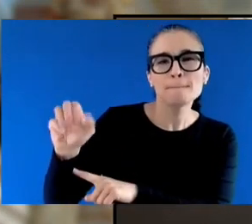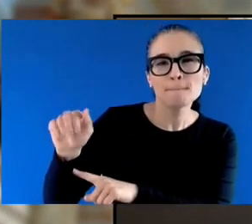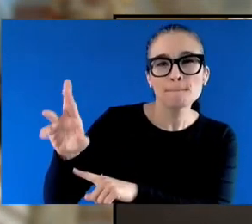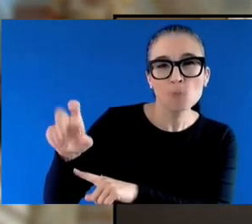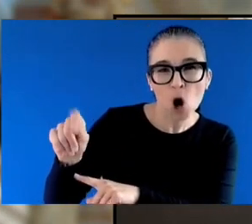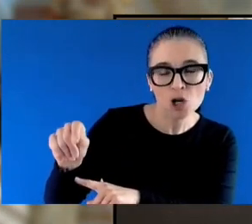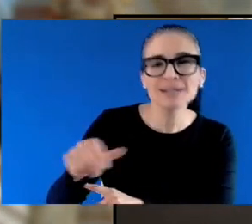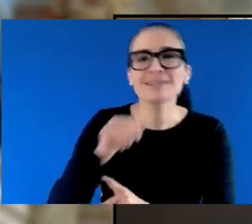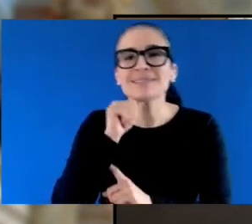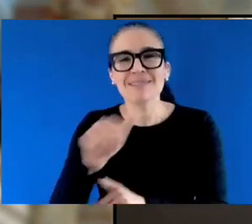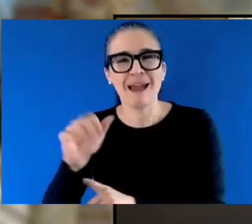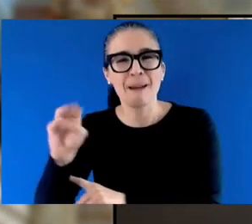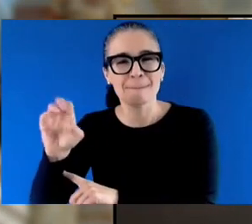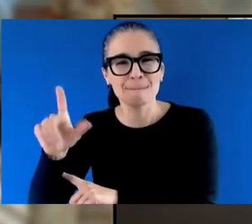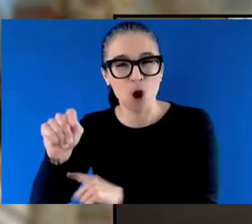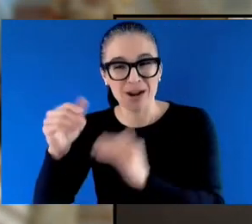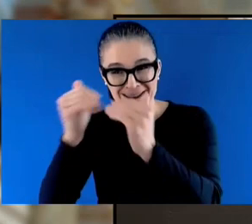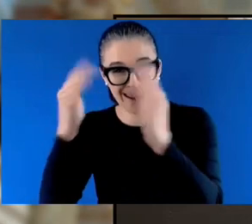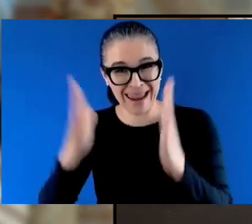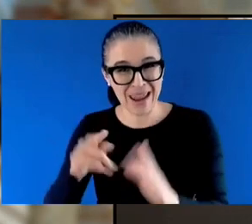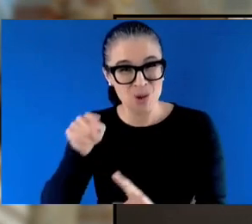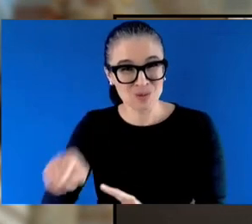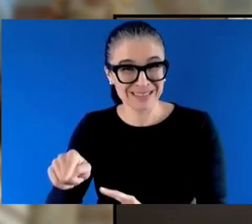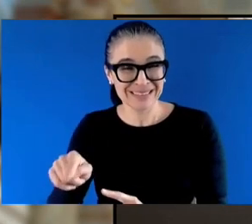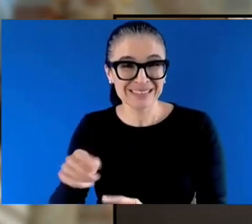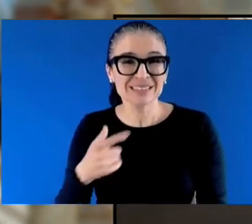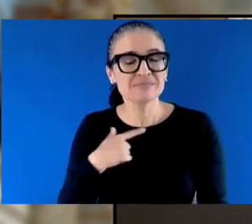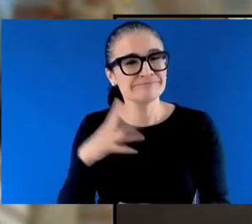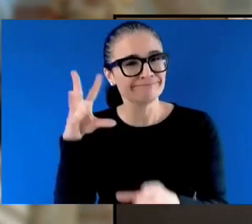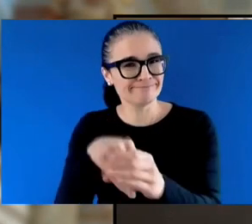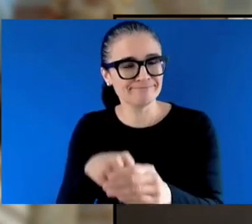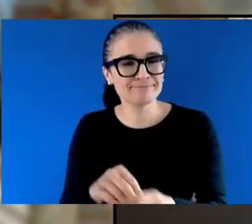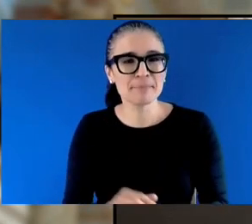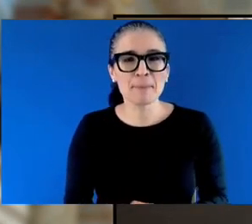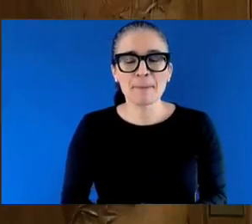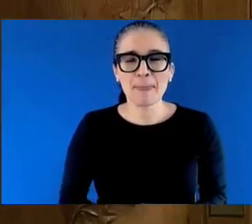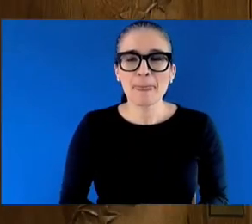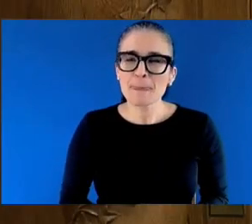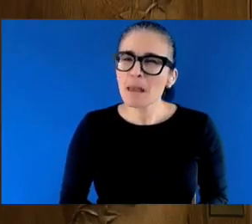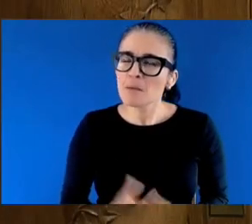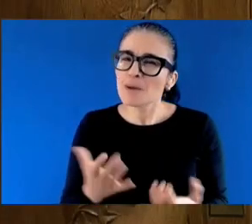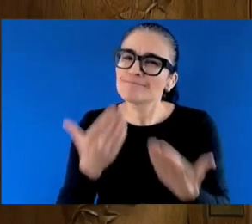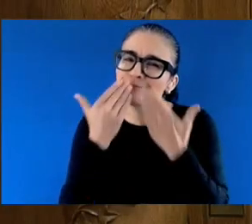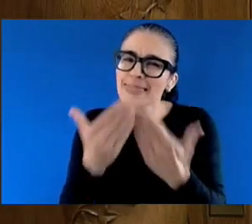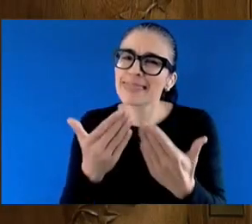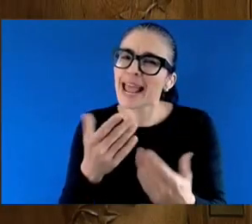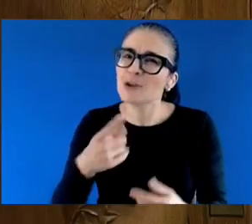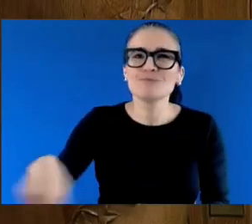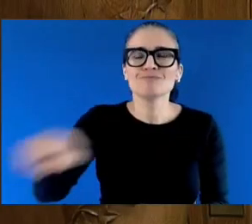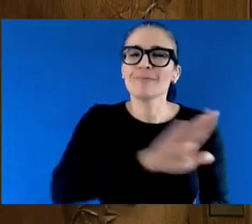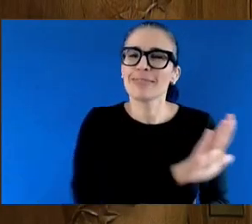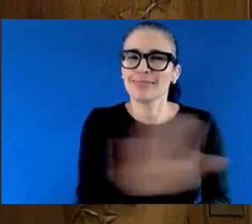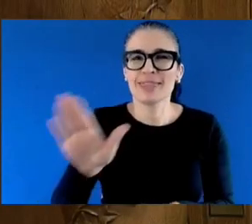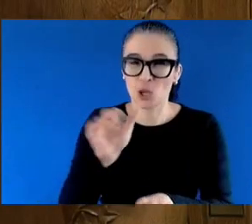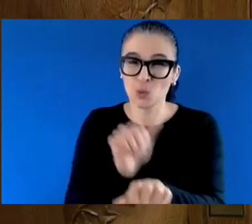work that they do to provide housing for British Columbians? Thank you. Thank Thank you.